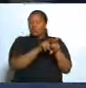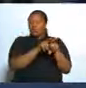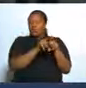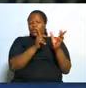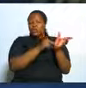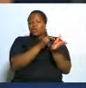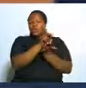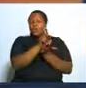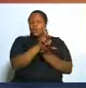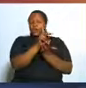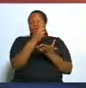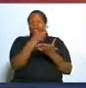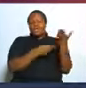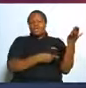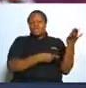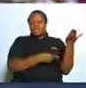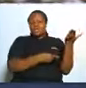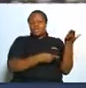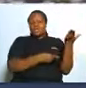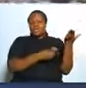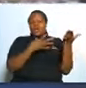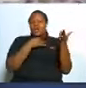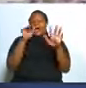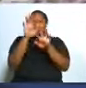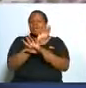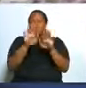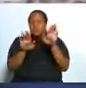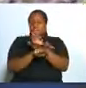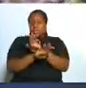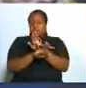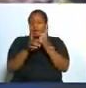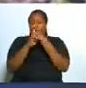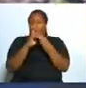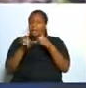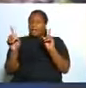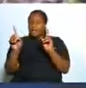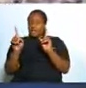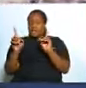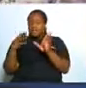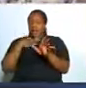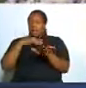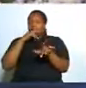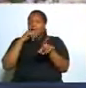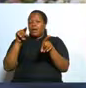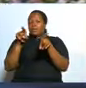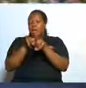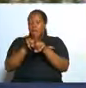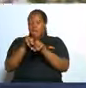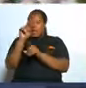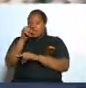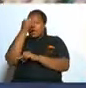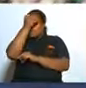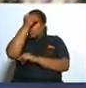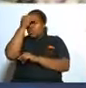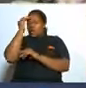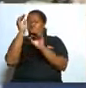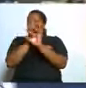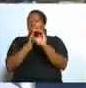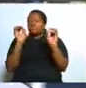paying taxes and everything but my brothers don't forget this